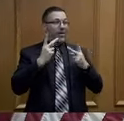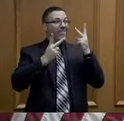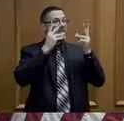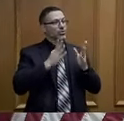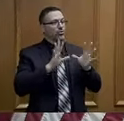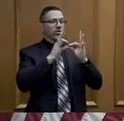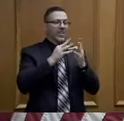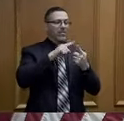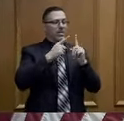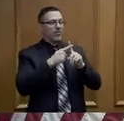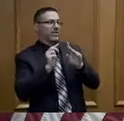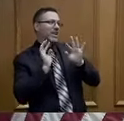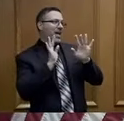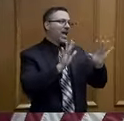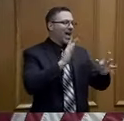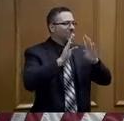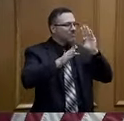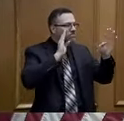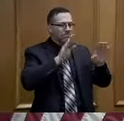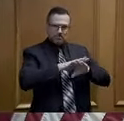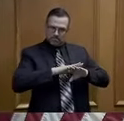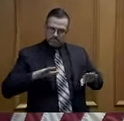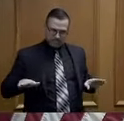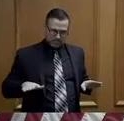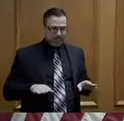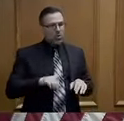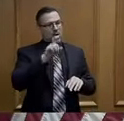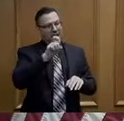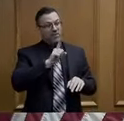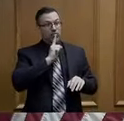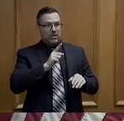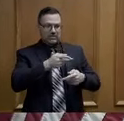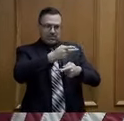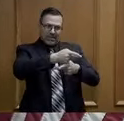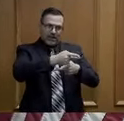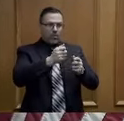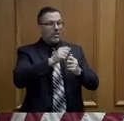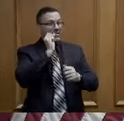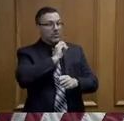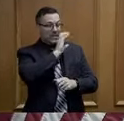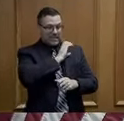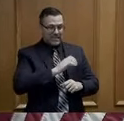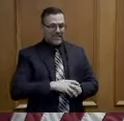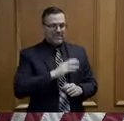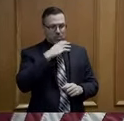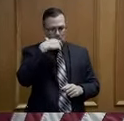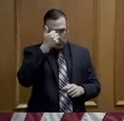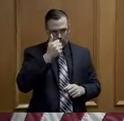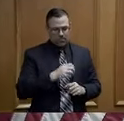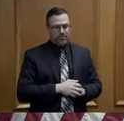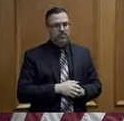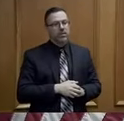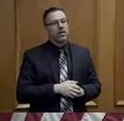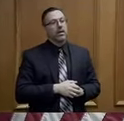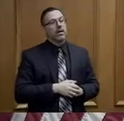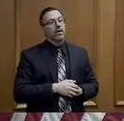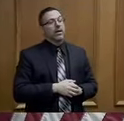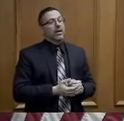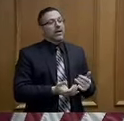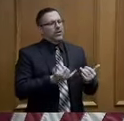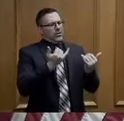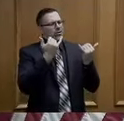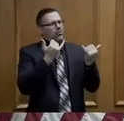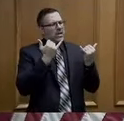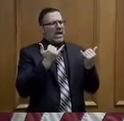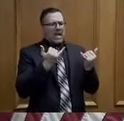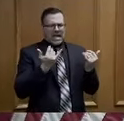They're the ones that we need to take care of the most. I will say that earlier today, I spoke with and have had